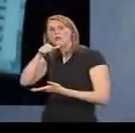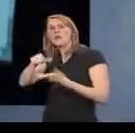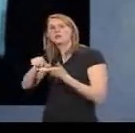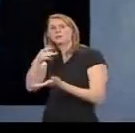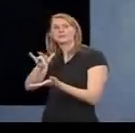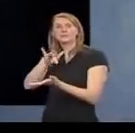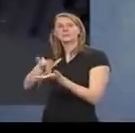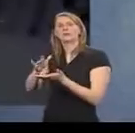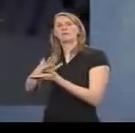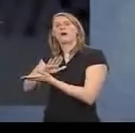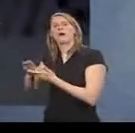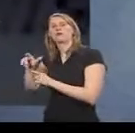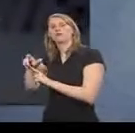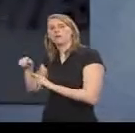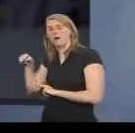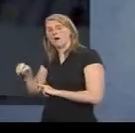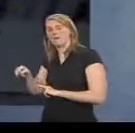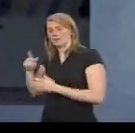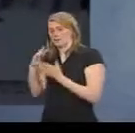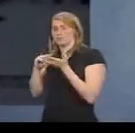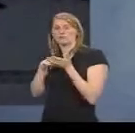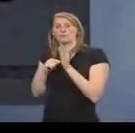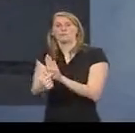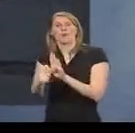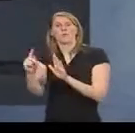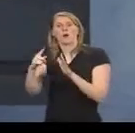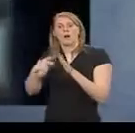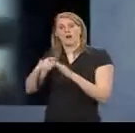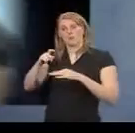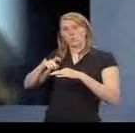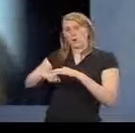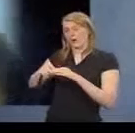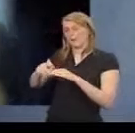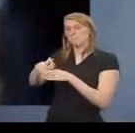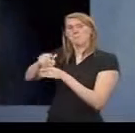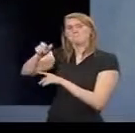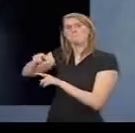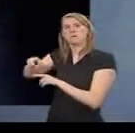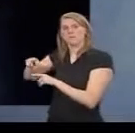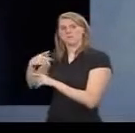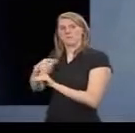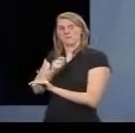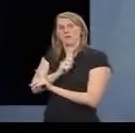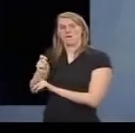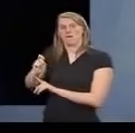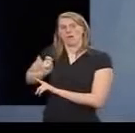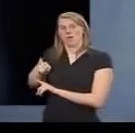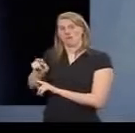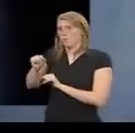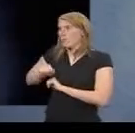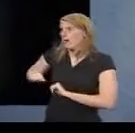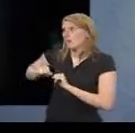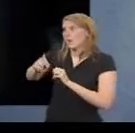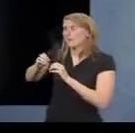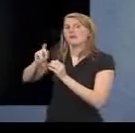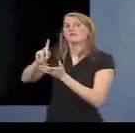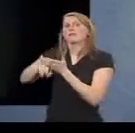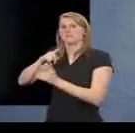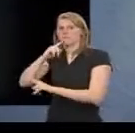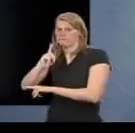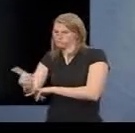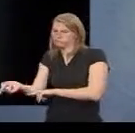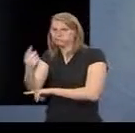revealed that al-Qaeda members in Kenya were awaiting Bin Laden's instruction to strike. They came